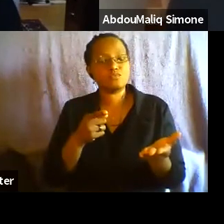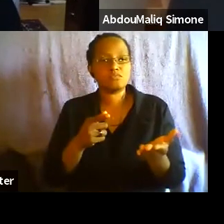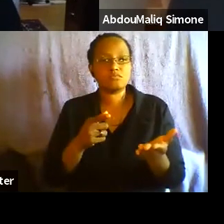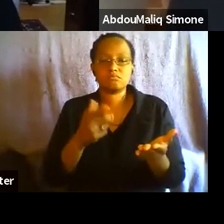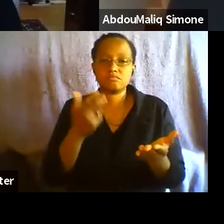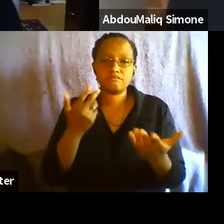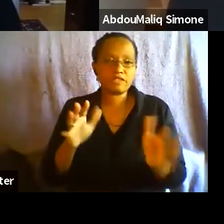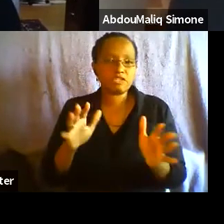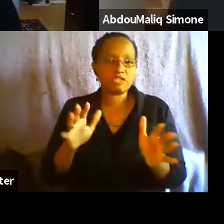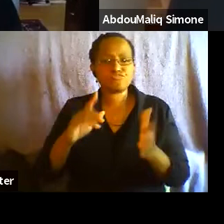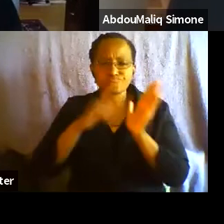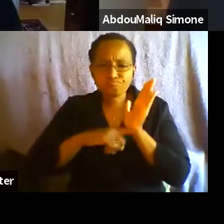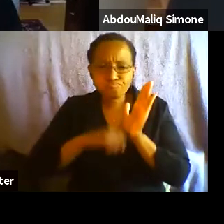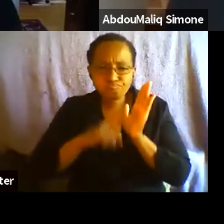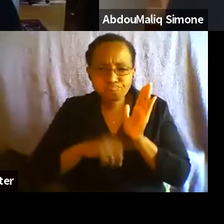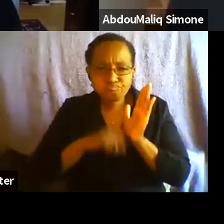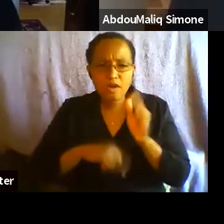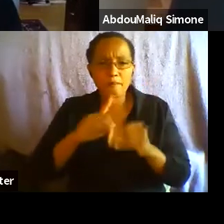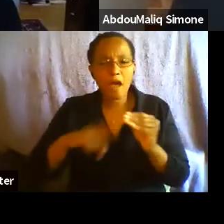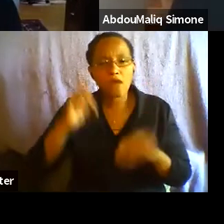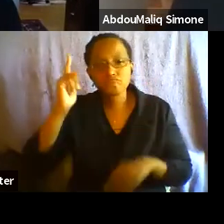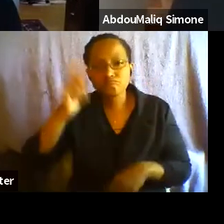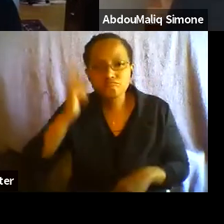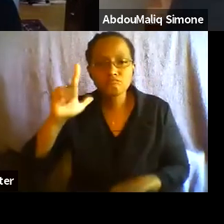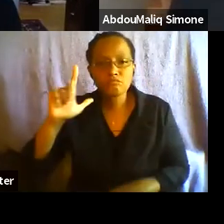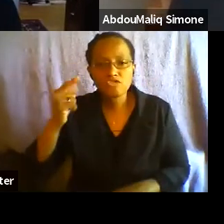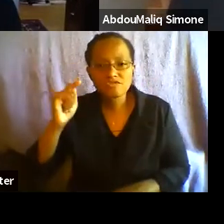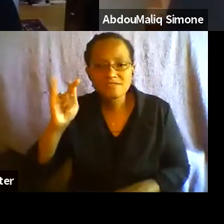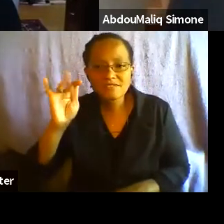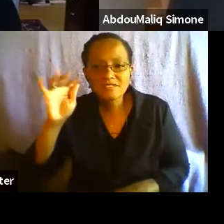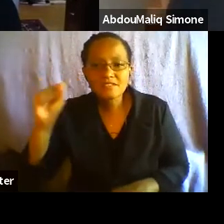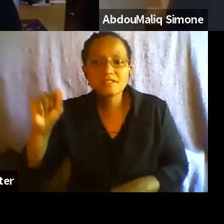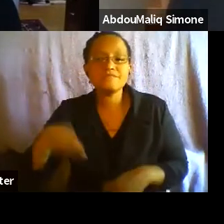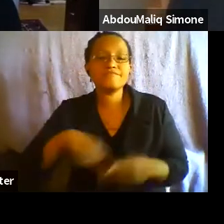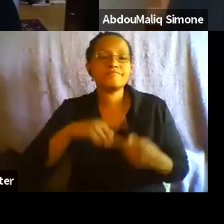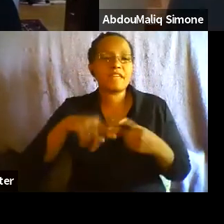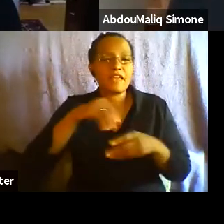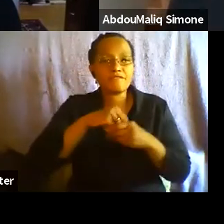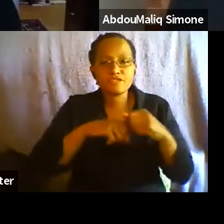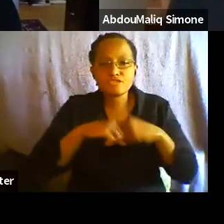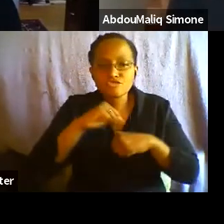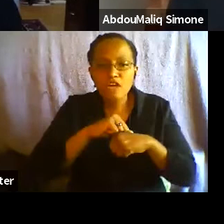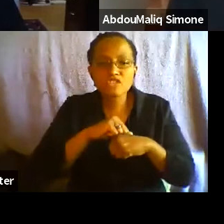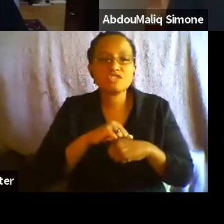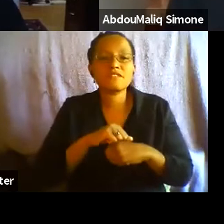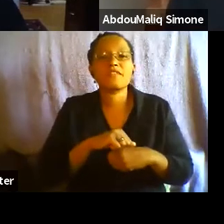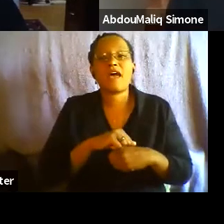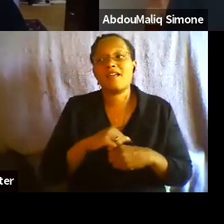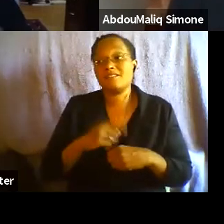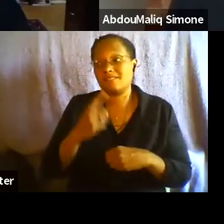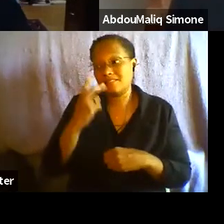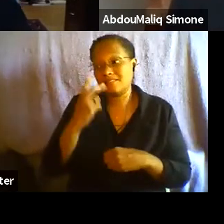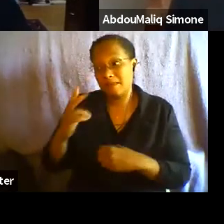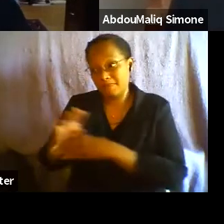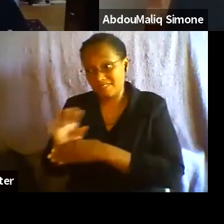research on the logistics and the infrastructures that kind of link business, war, humanitarian assistance, and that these